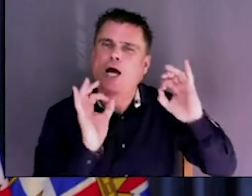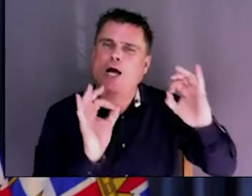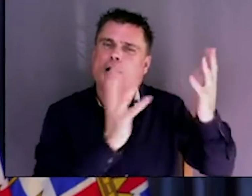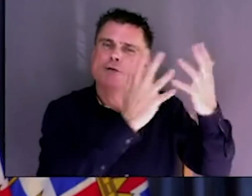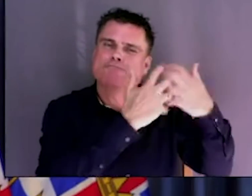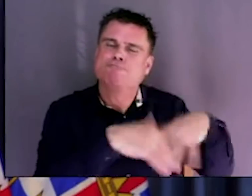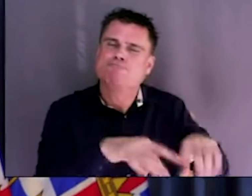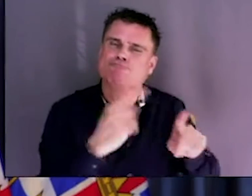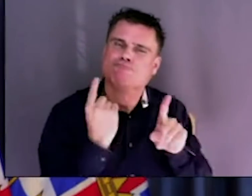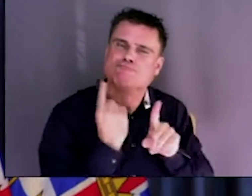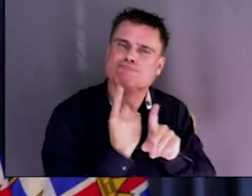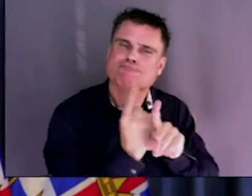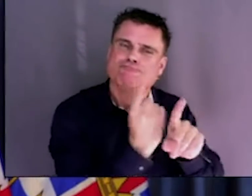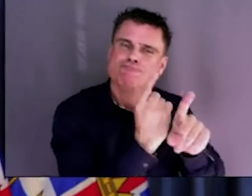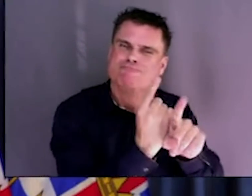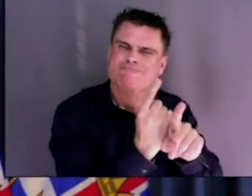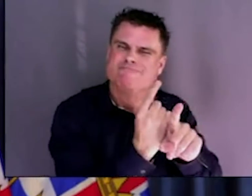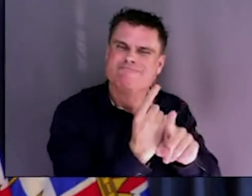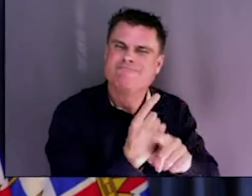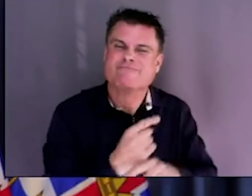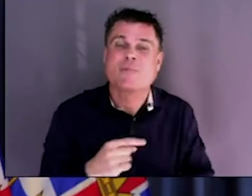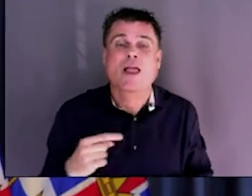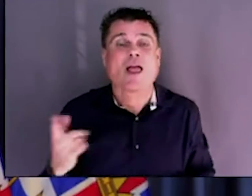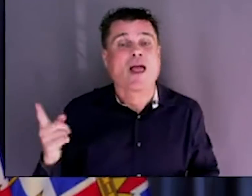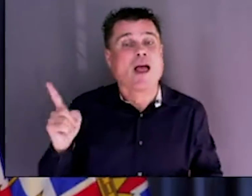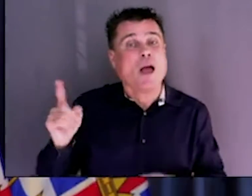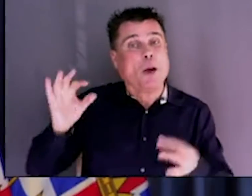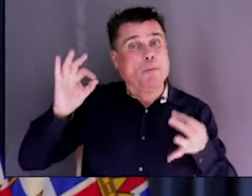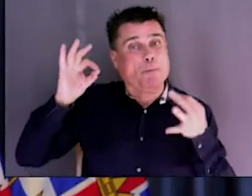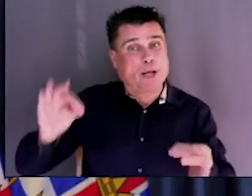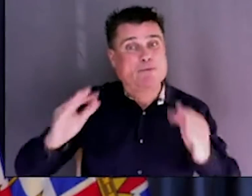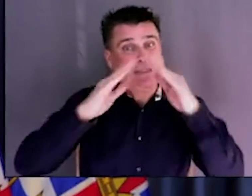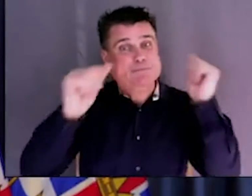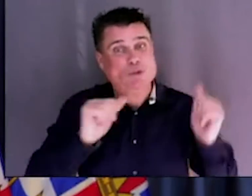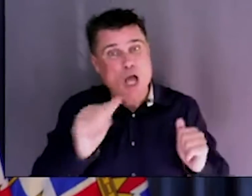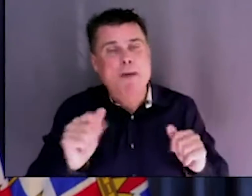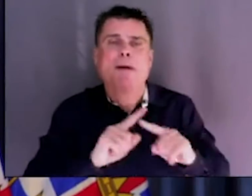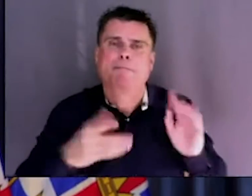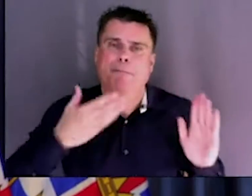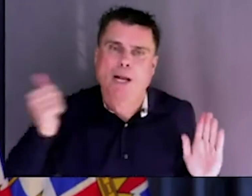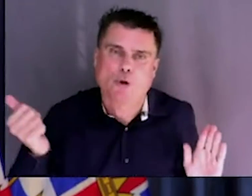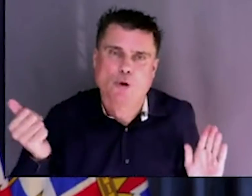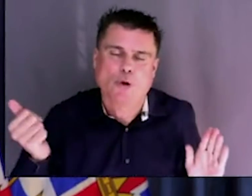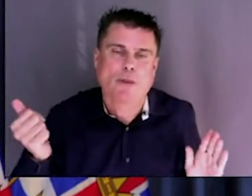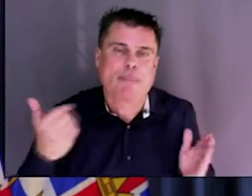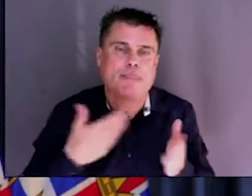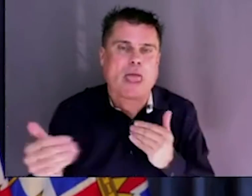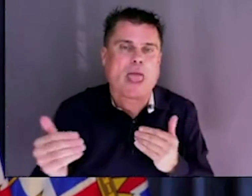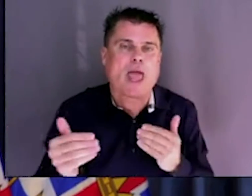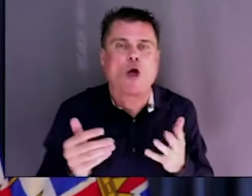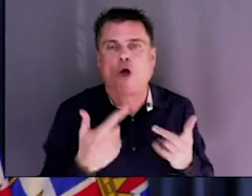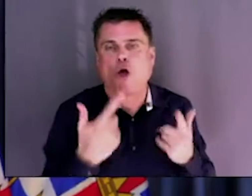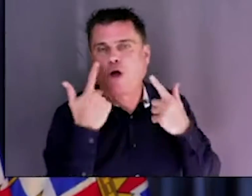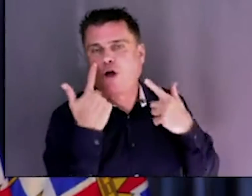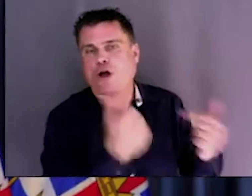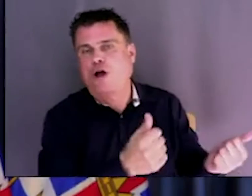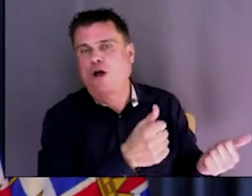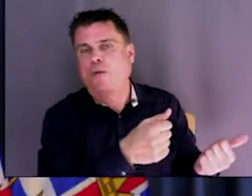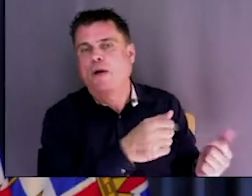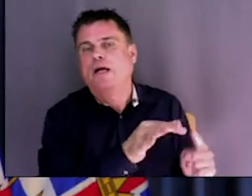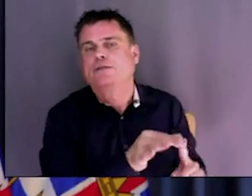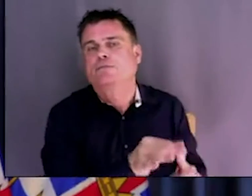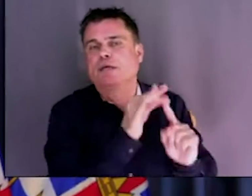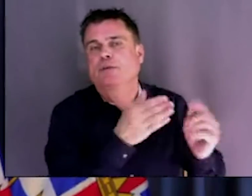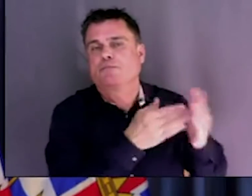the general prosecution department to make decisions about people who are in potentially powerful positions. And that's the